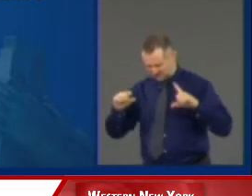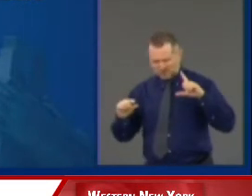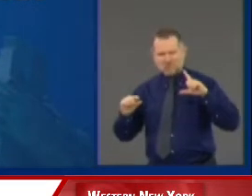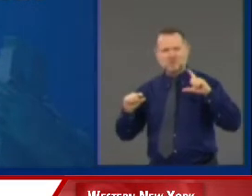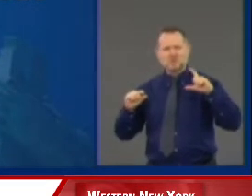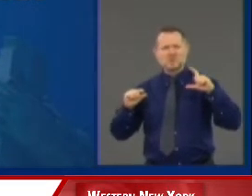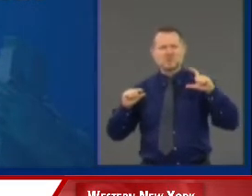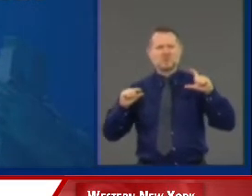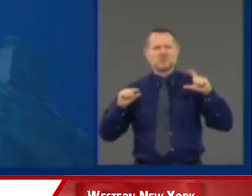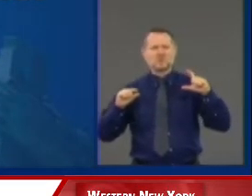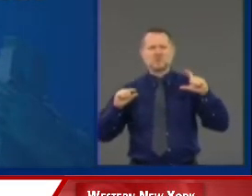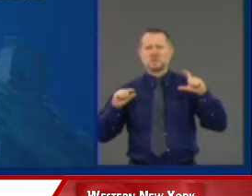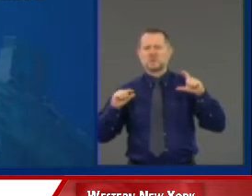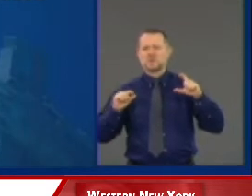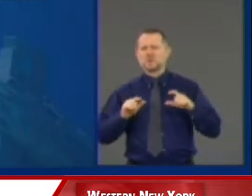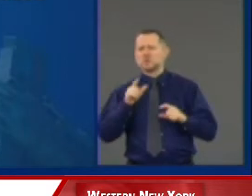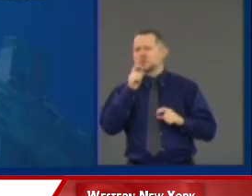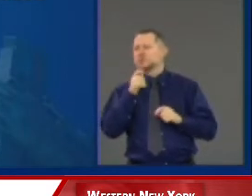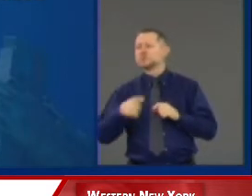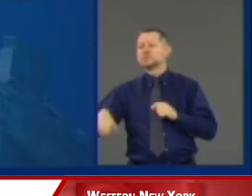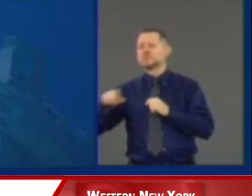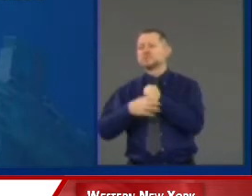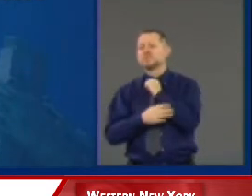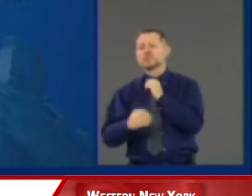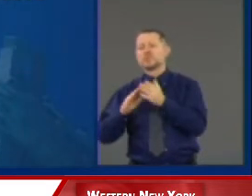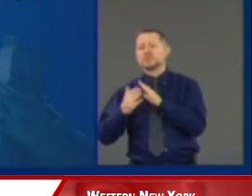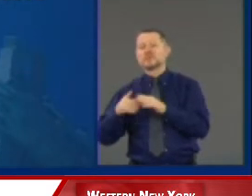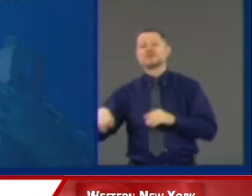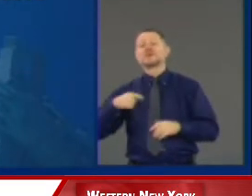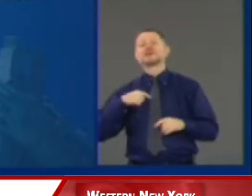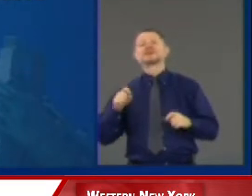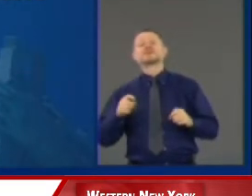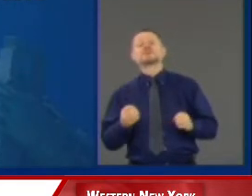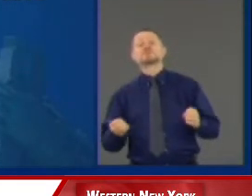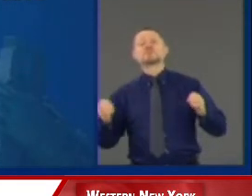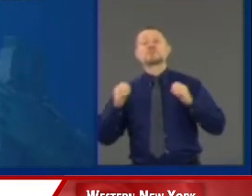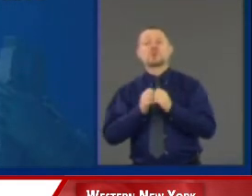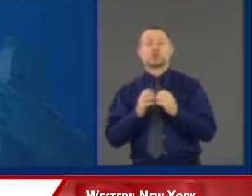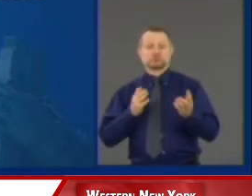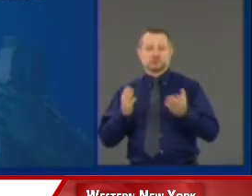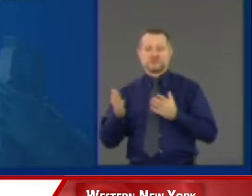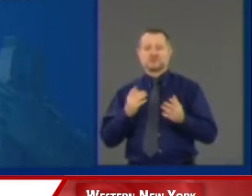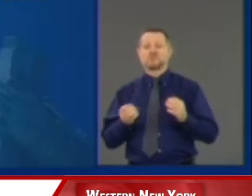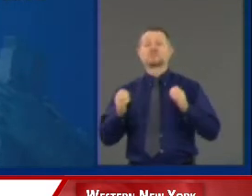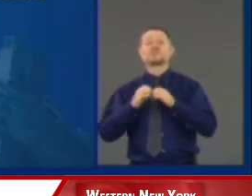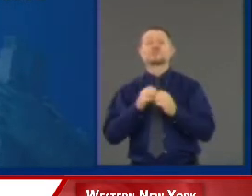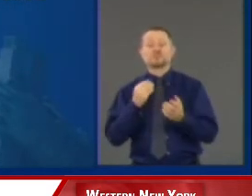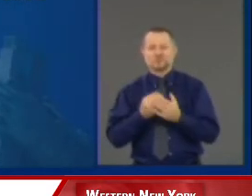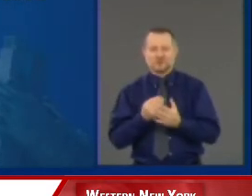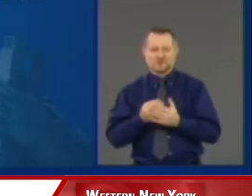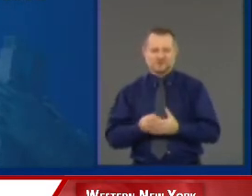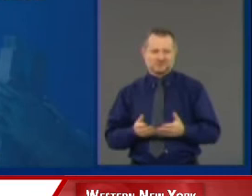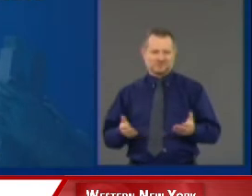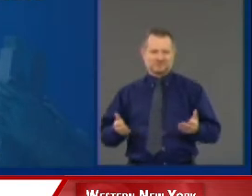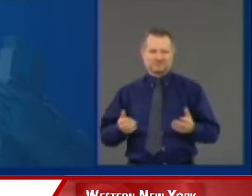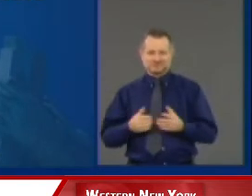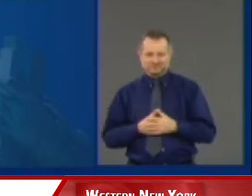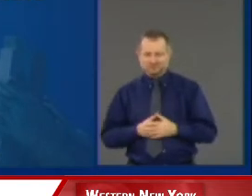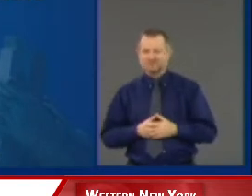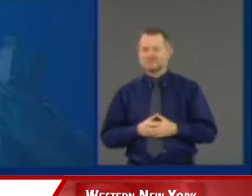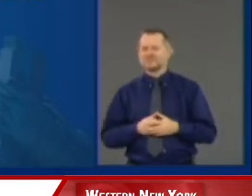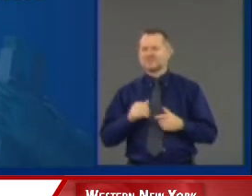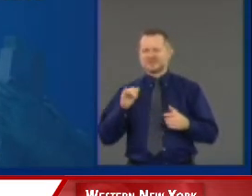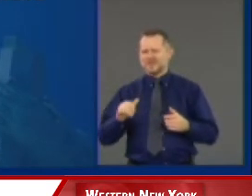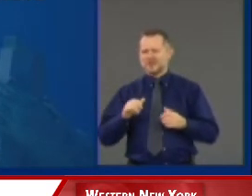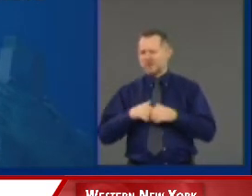children in a poorer community need more services in a school, not less. How do you justify